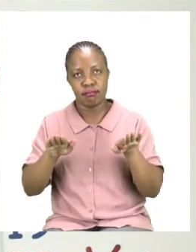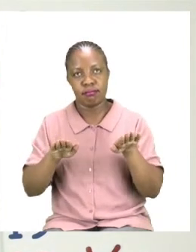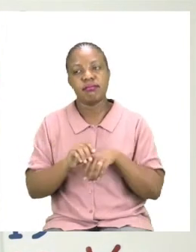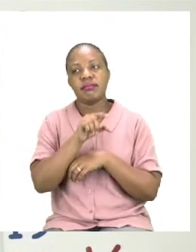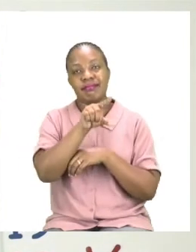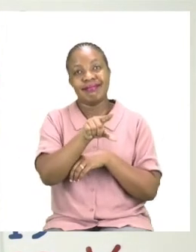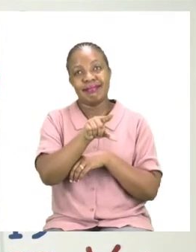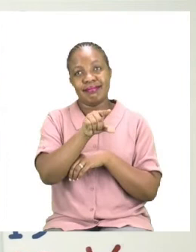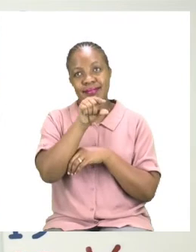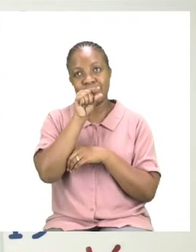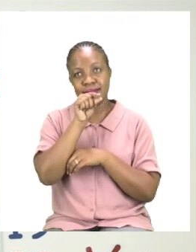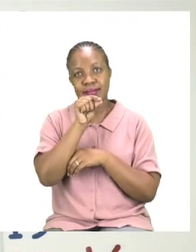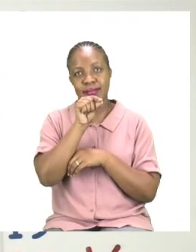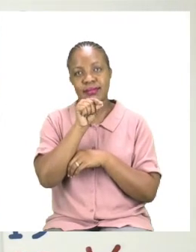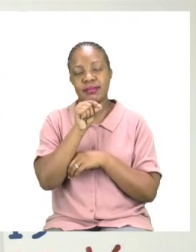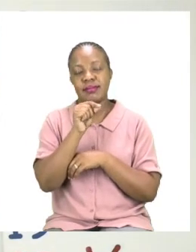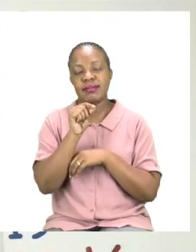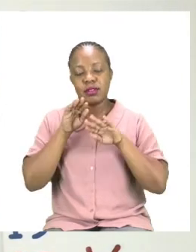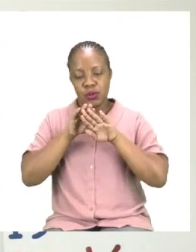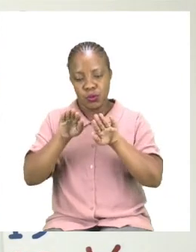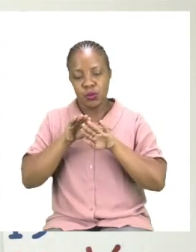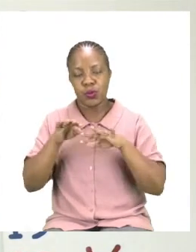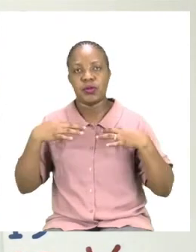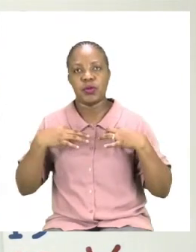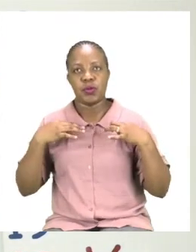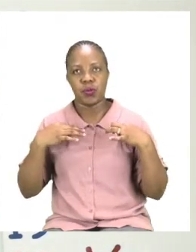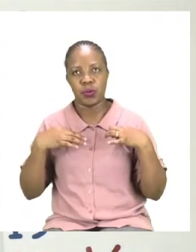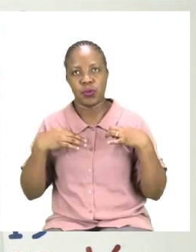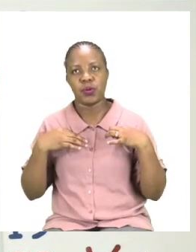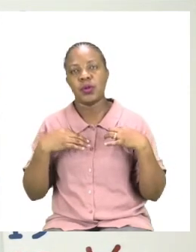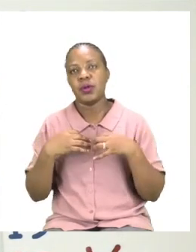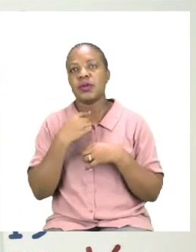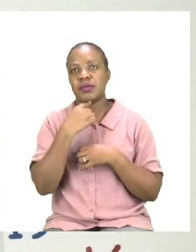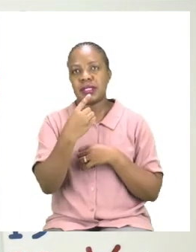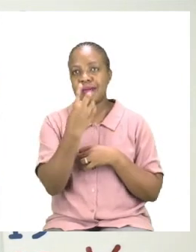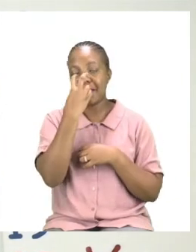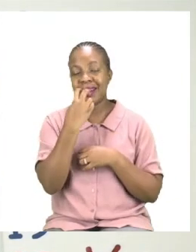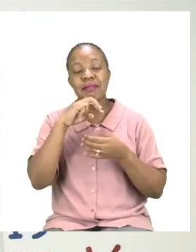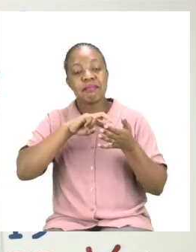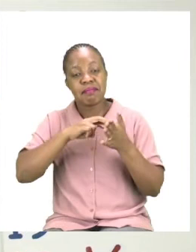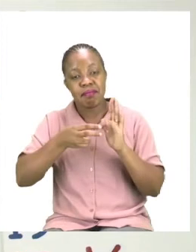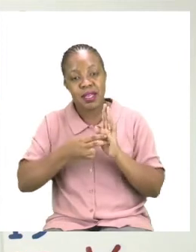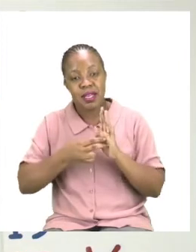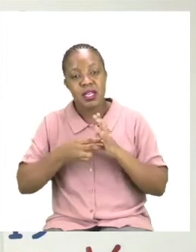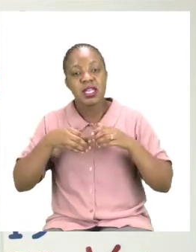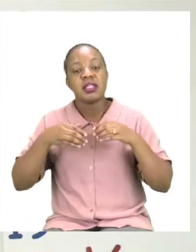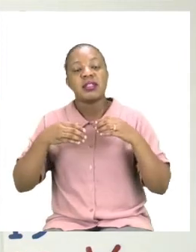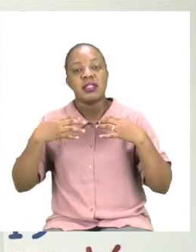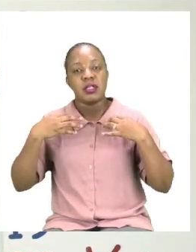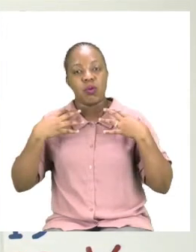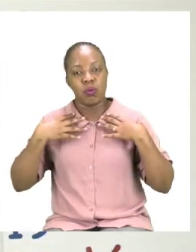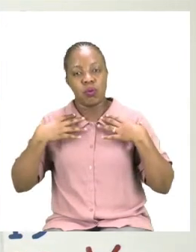is black, which means the colour of the swimming costume is black. The